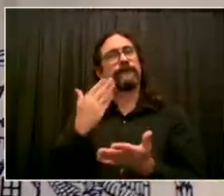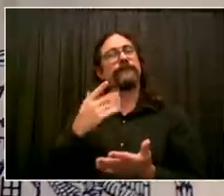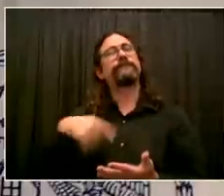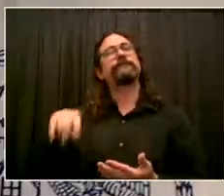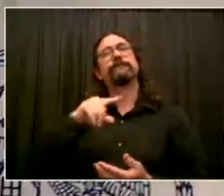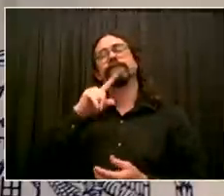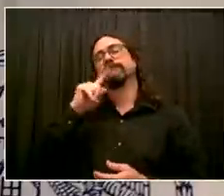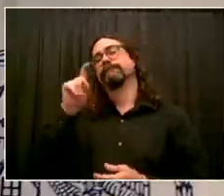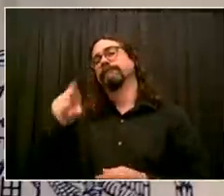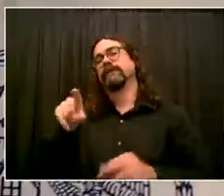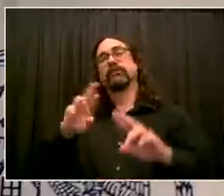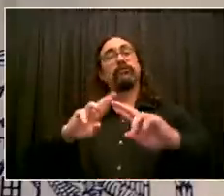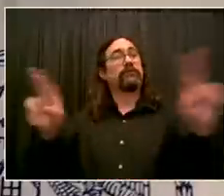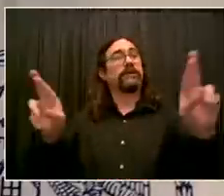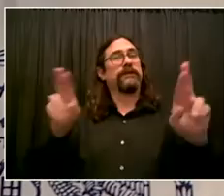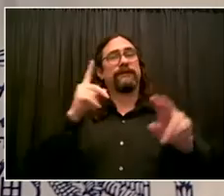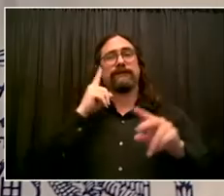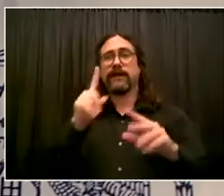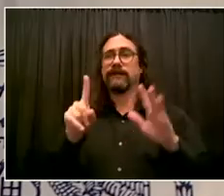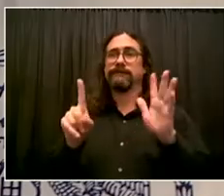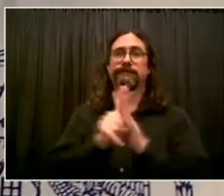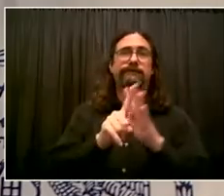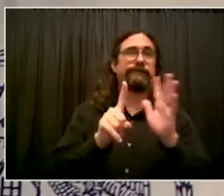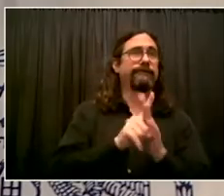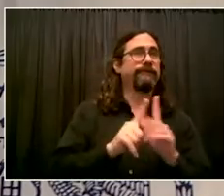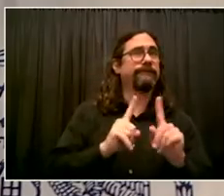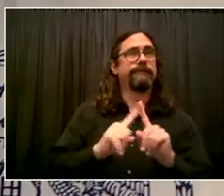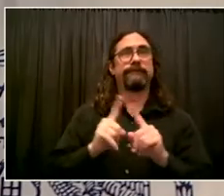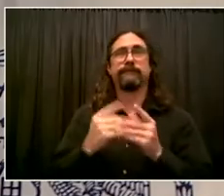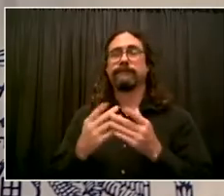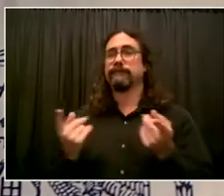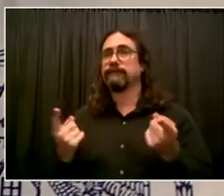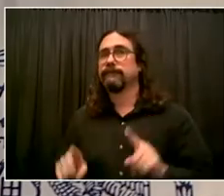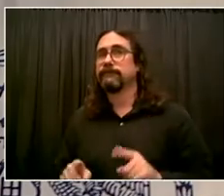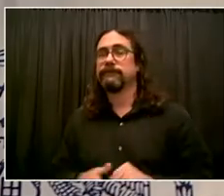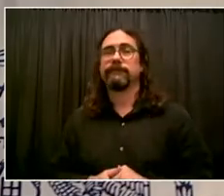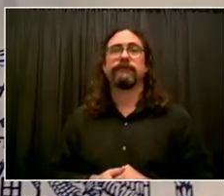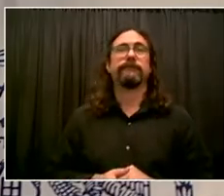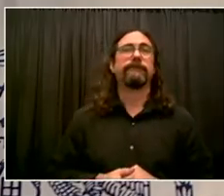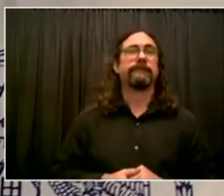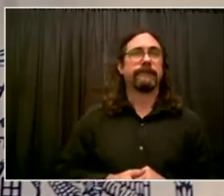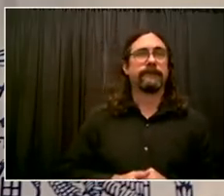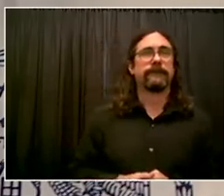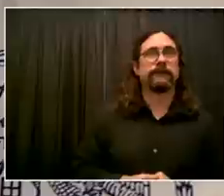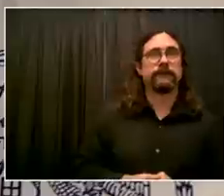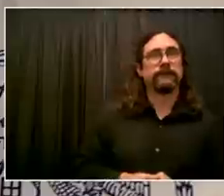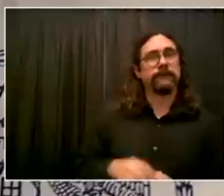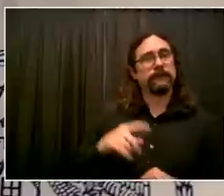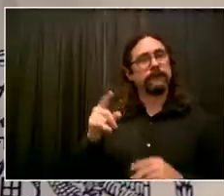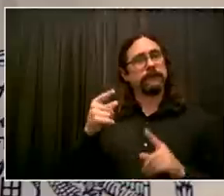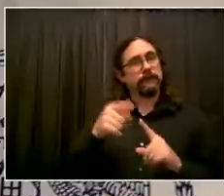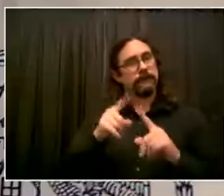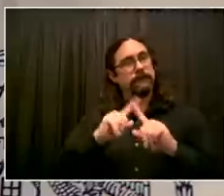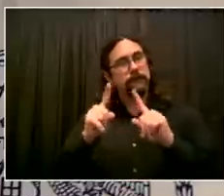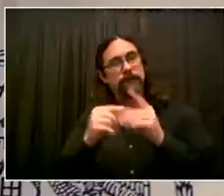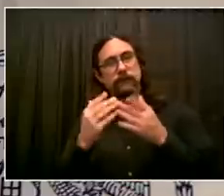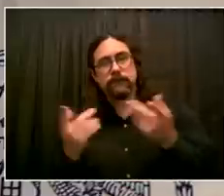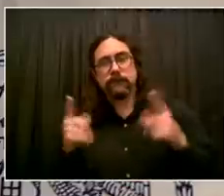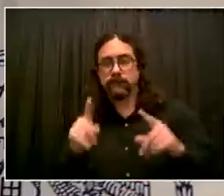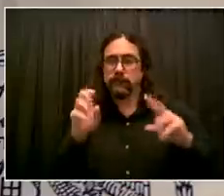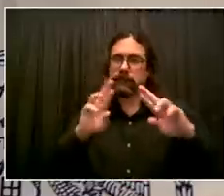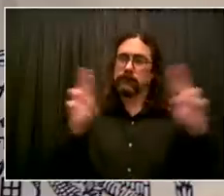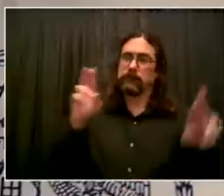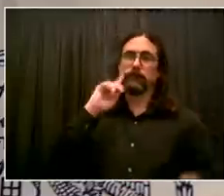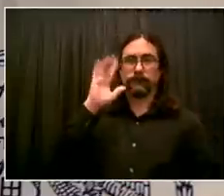whole different host of things and major changes in what we're going to do going forward for years and years to deal with a whole different kind of weather than we've ever known